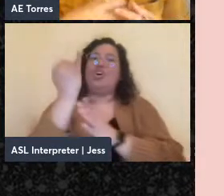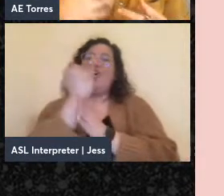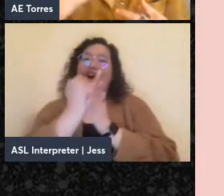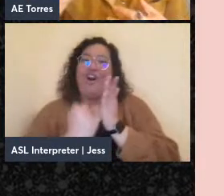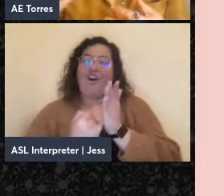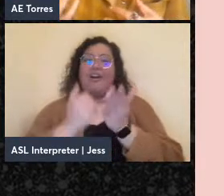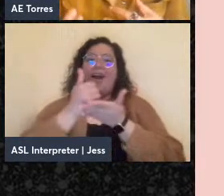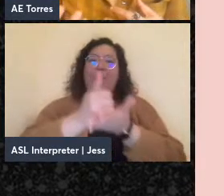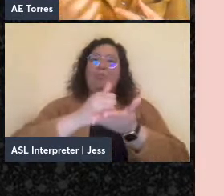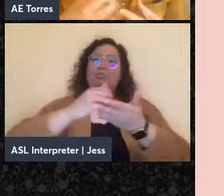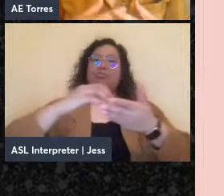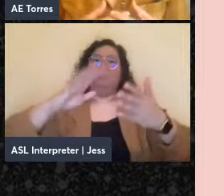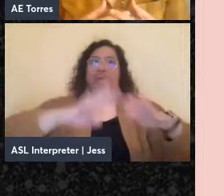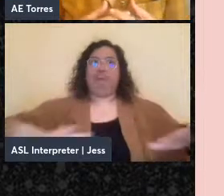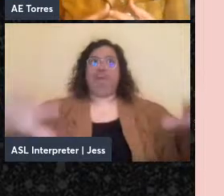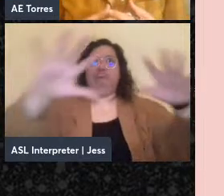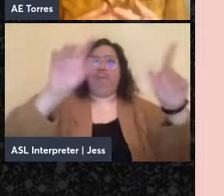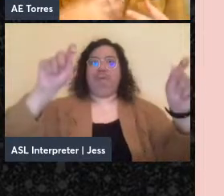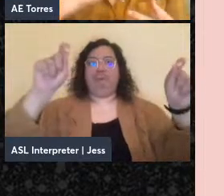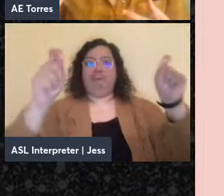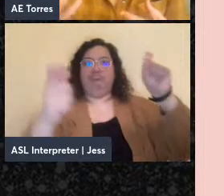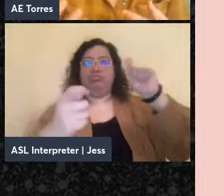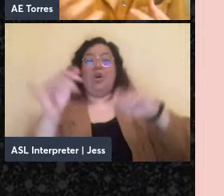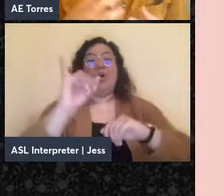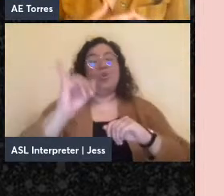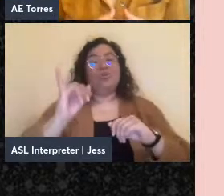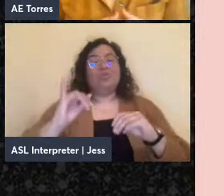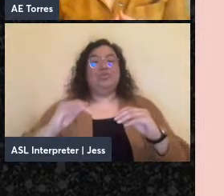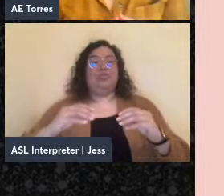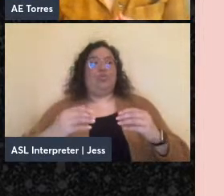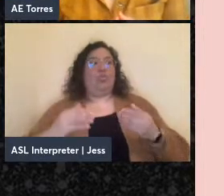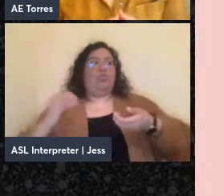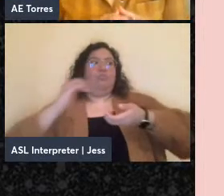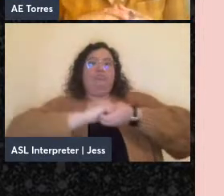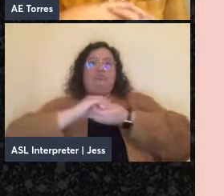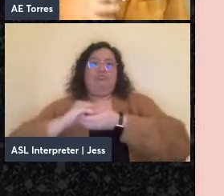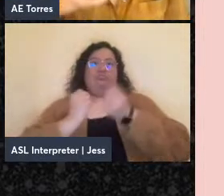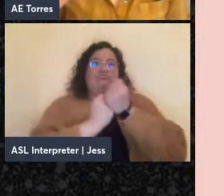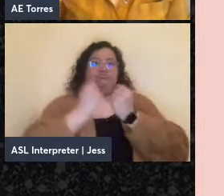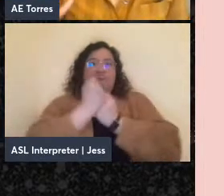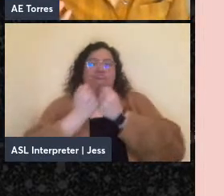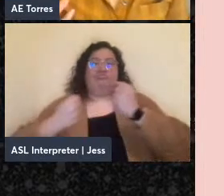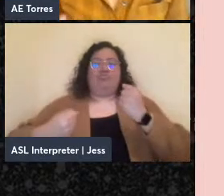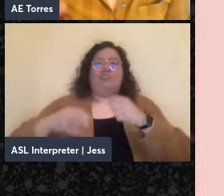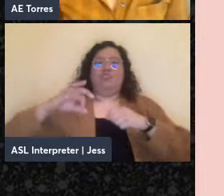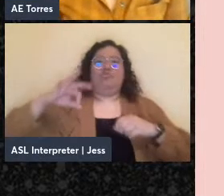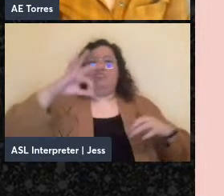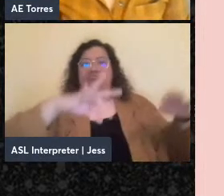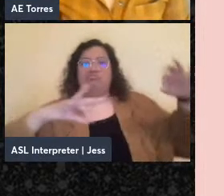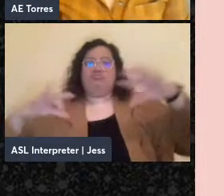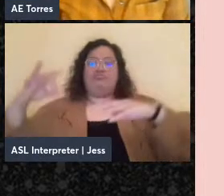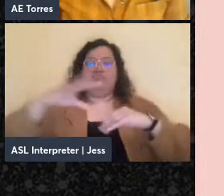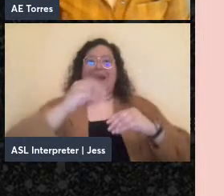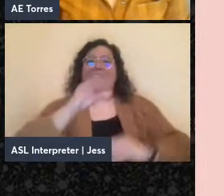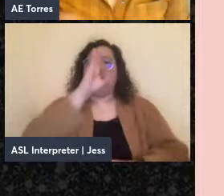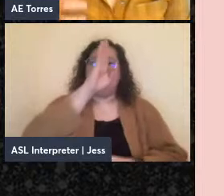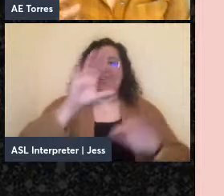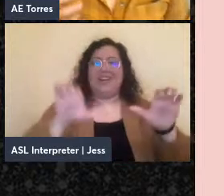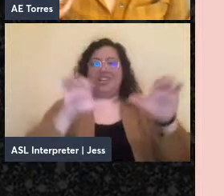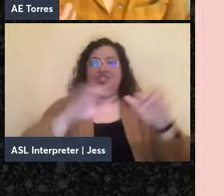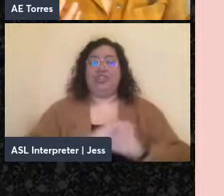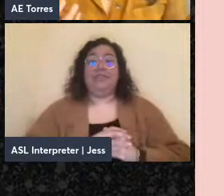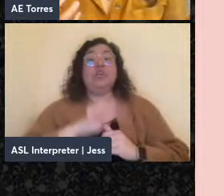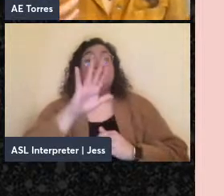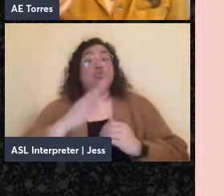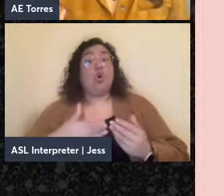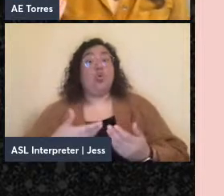in addition to the building of mutual aid and the practice of direct action. And in material terms, it was often